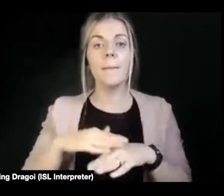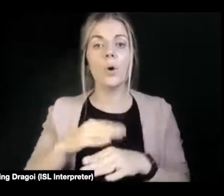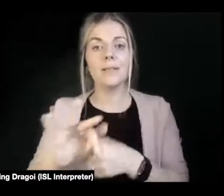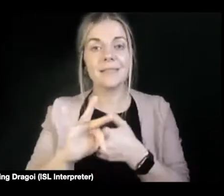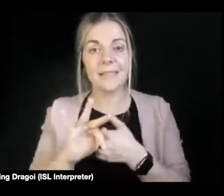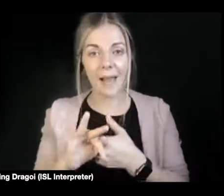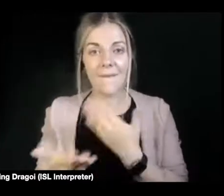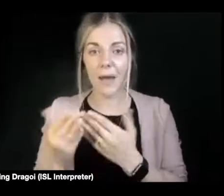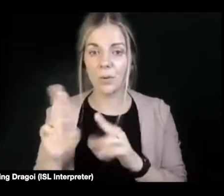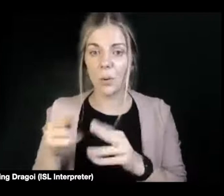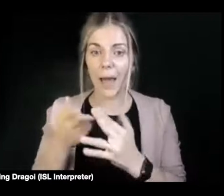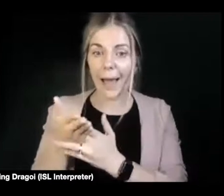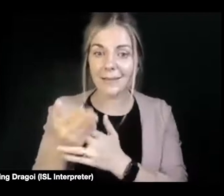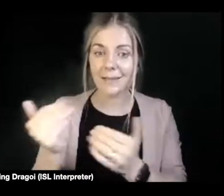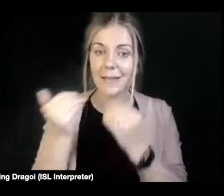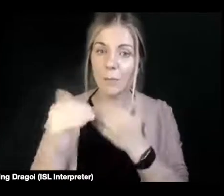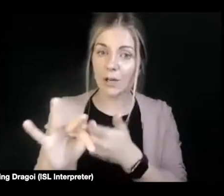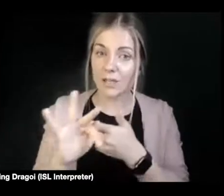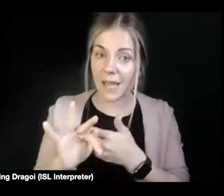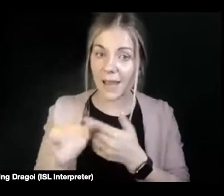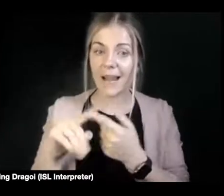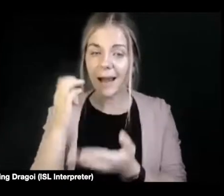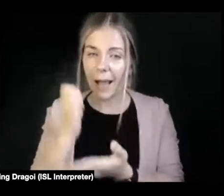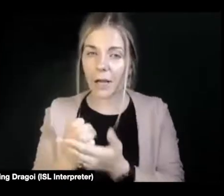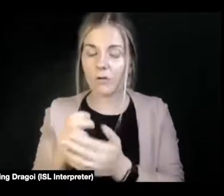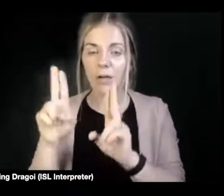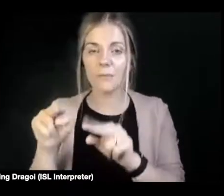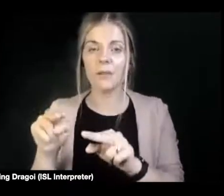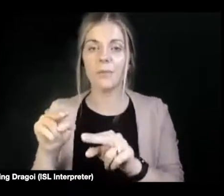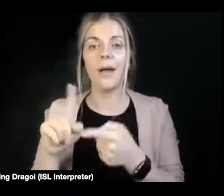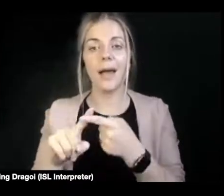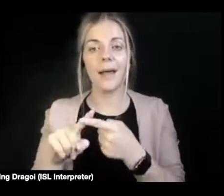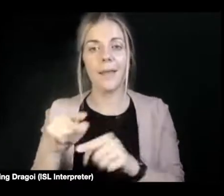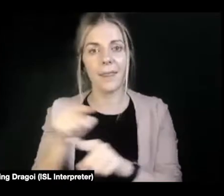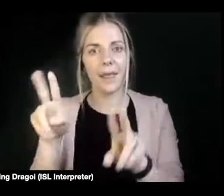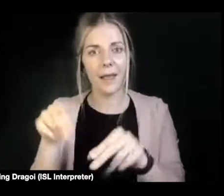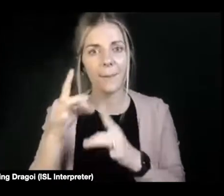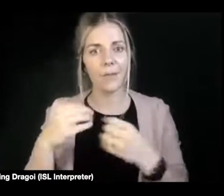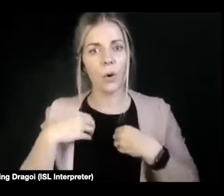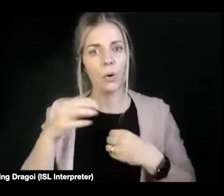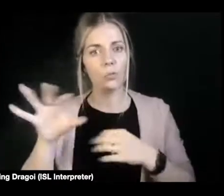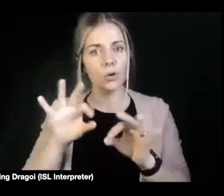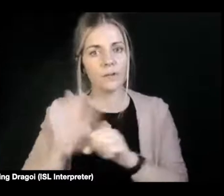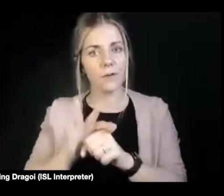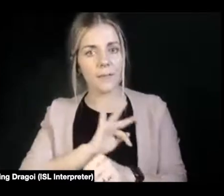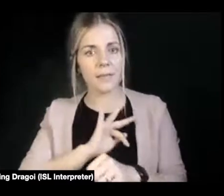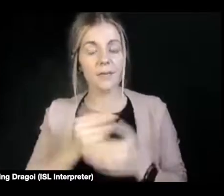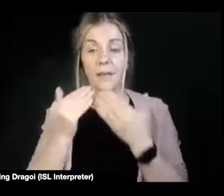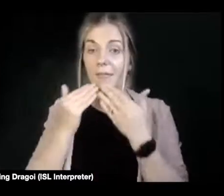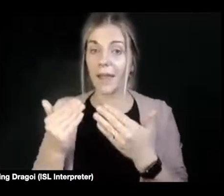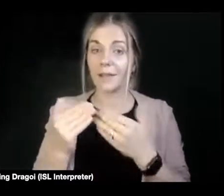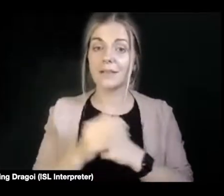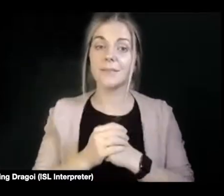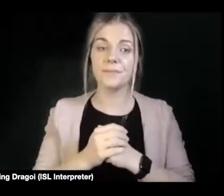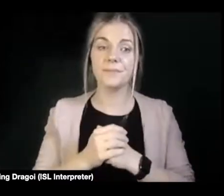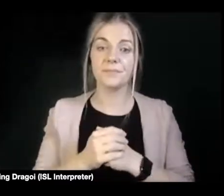and as accurately as possible, so they can make the right choices for themselves. Thanks. Anony, what would